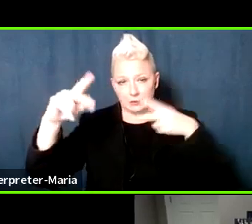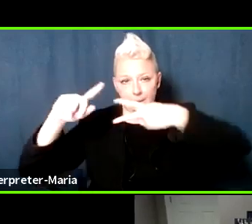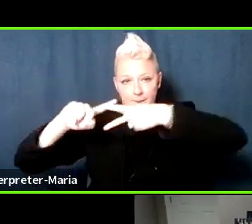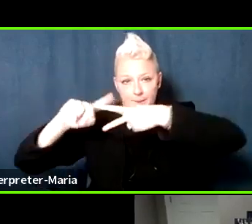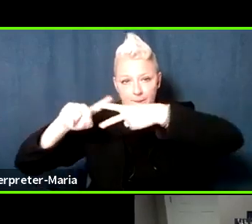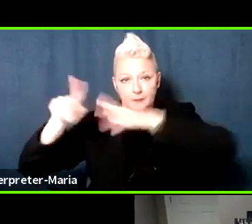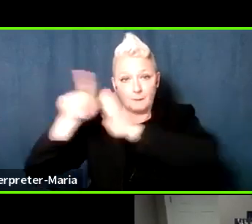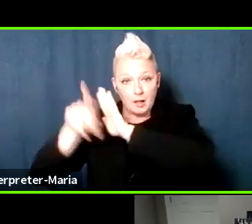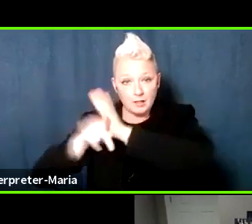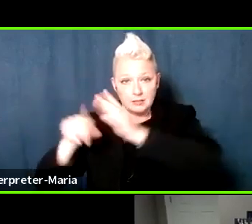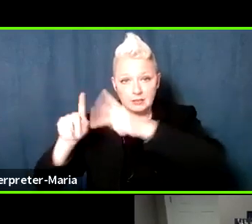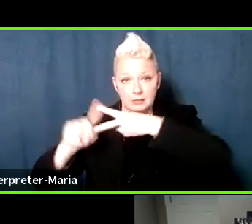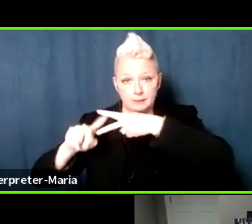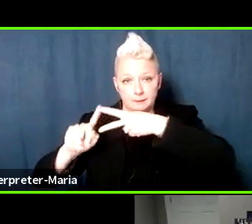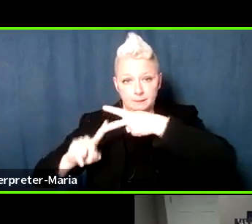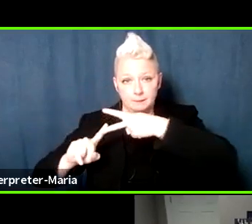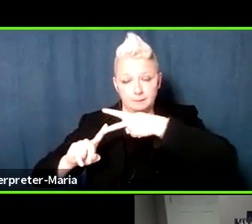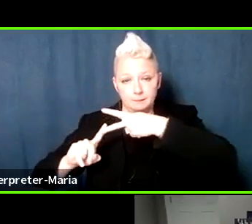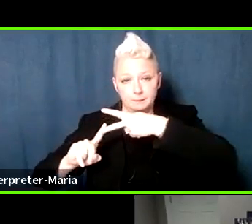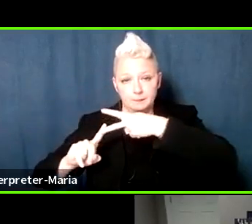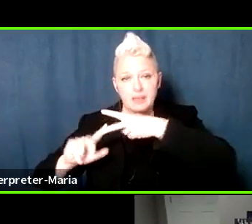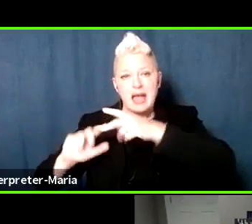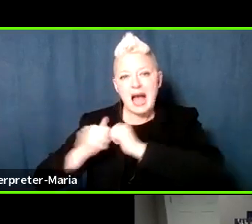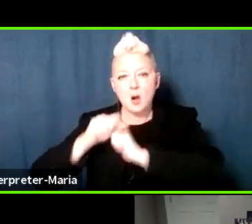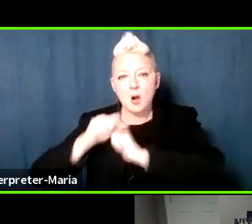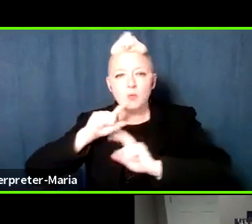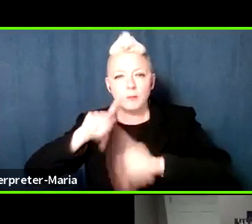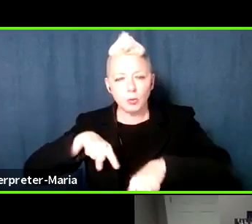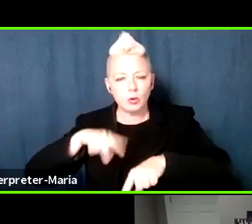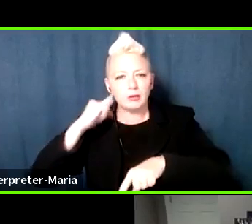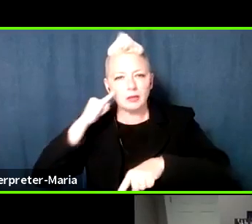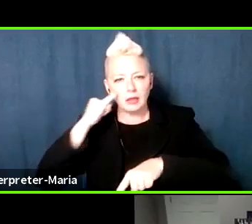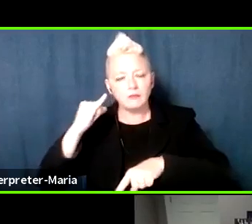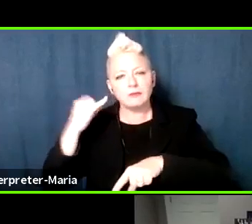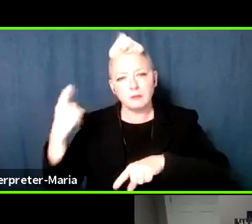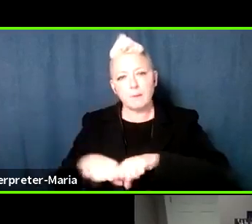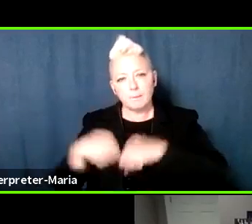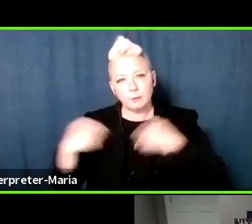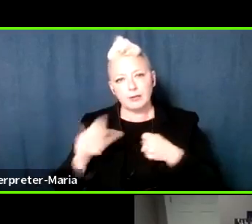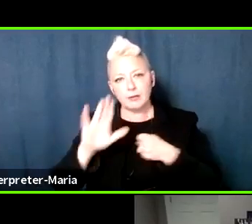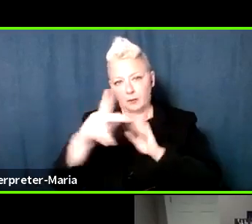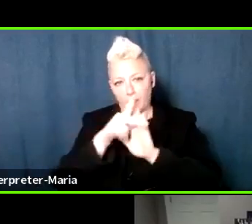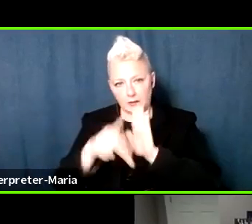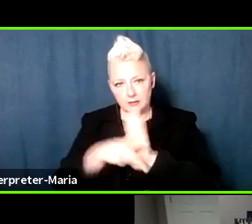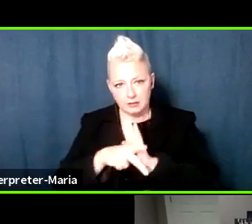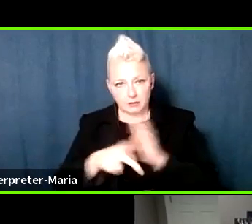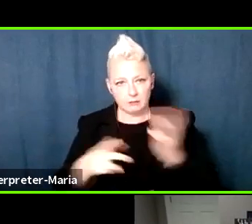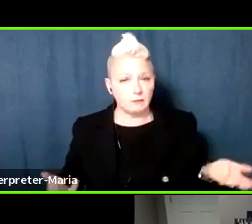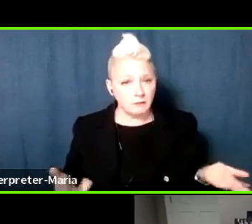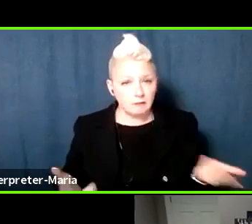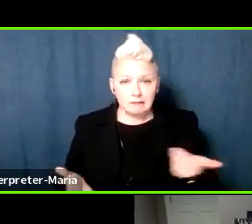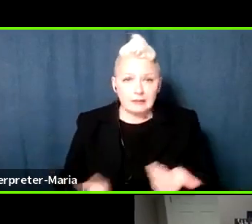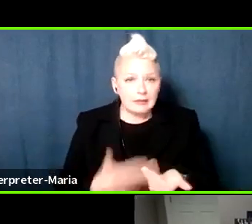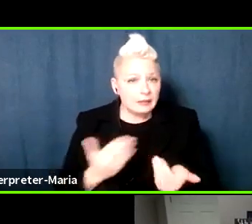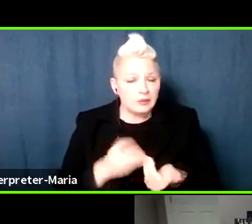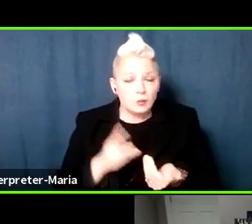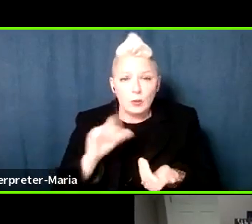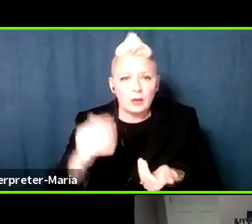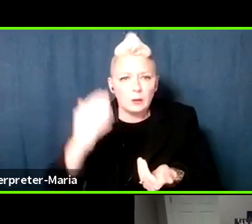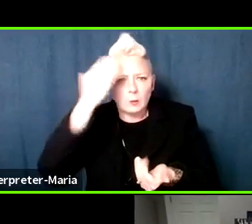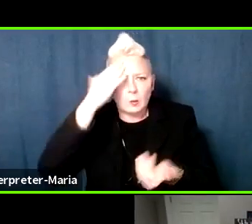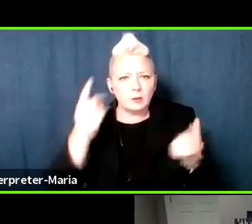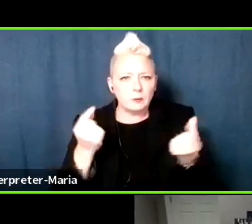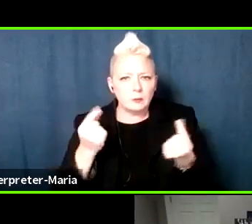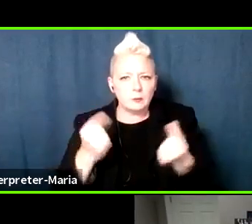policies. And the second link is how to report a violation of those policies. Very easy way for you to know what to do.